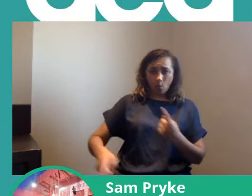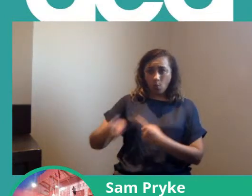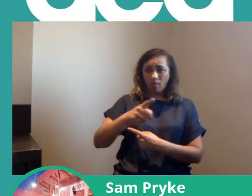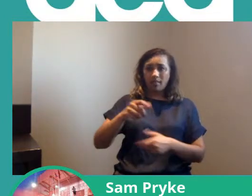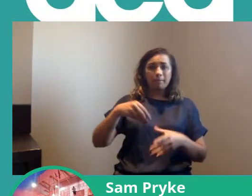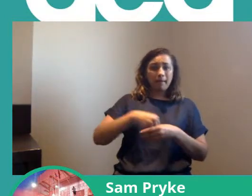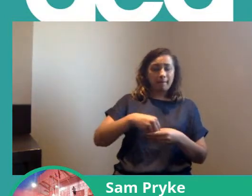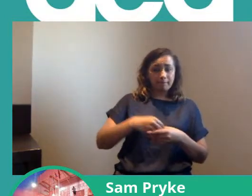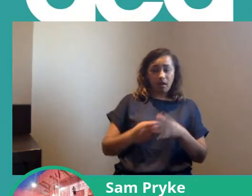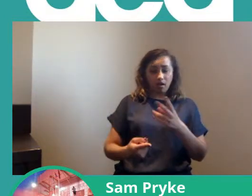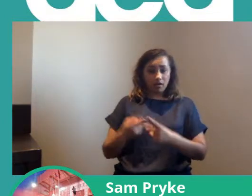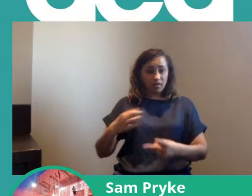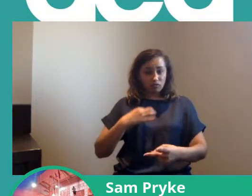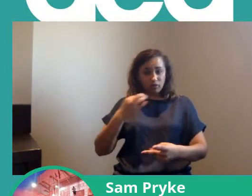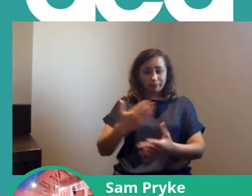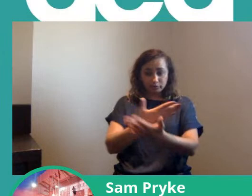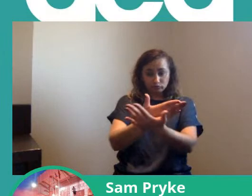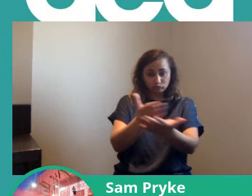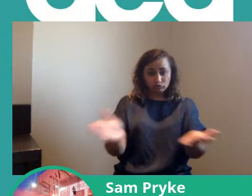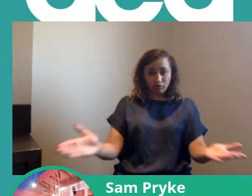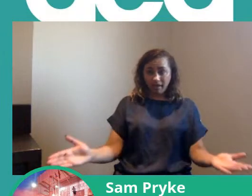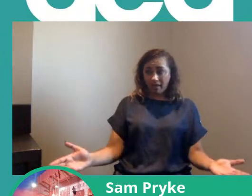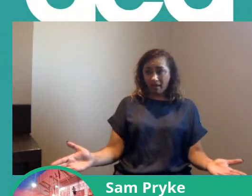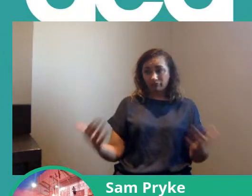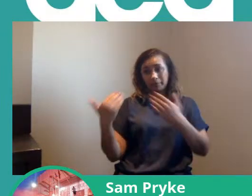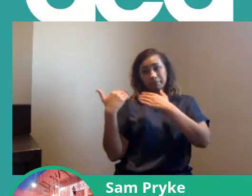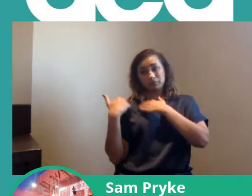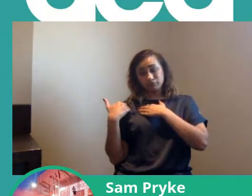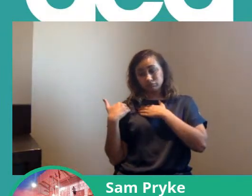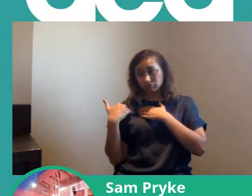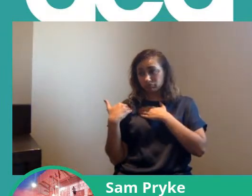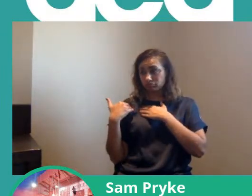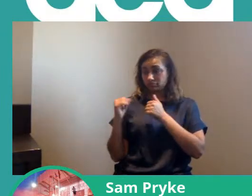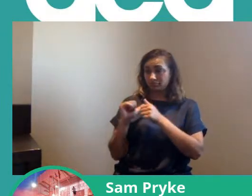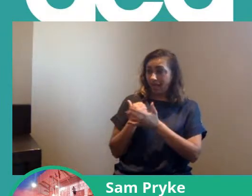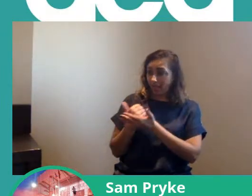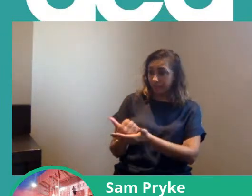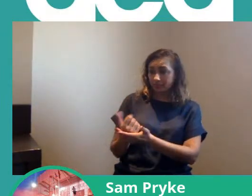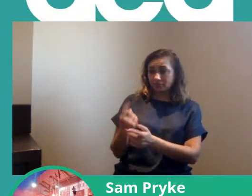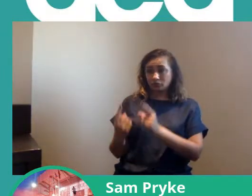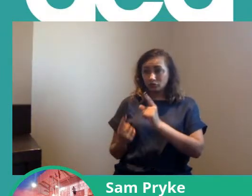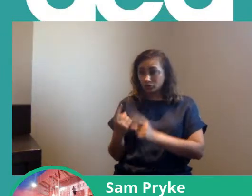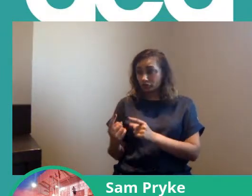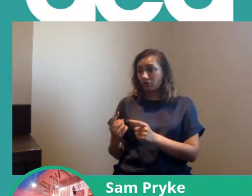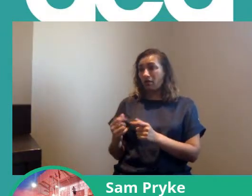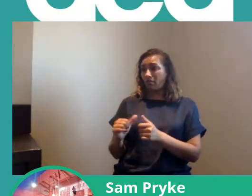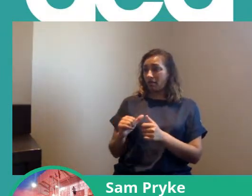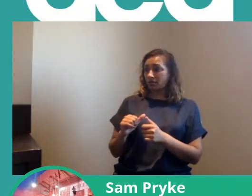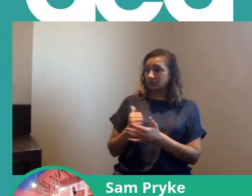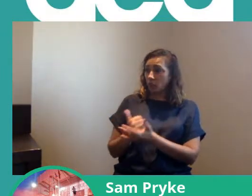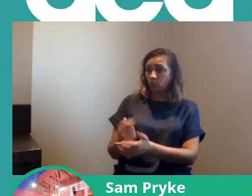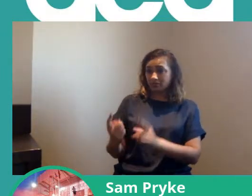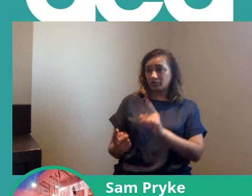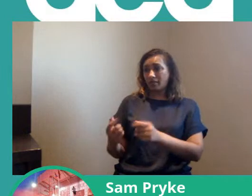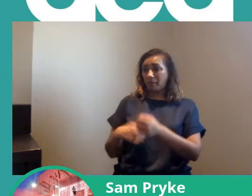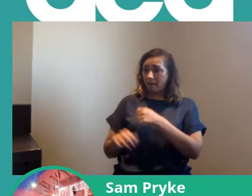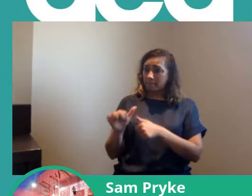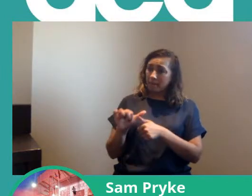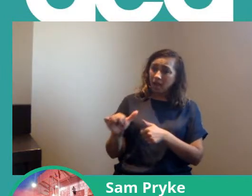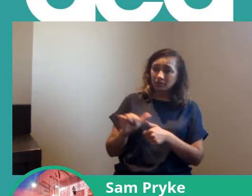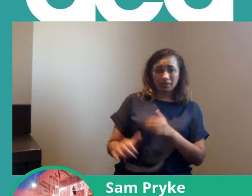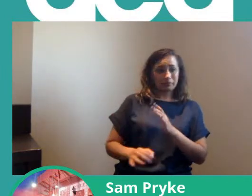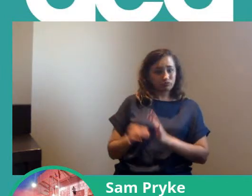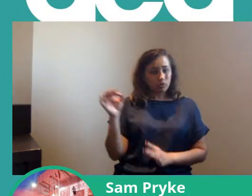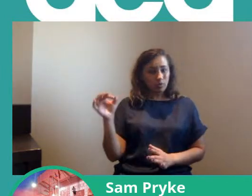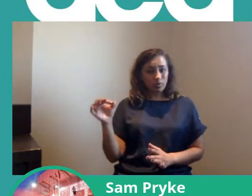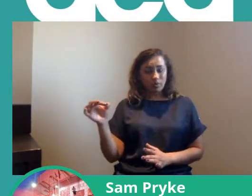reps to share the load to better effect and it's about moving from